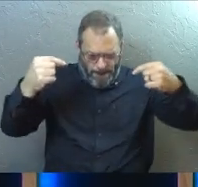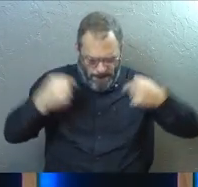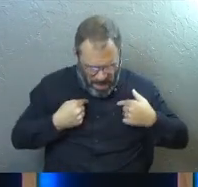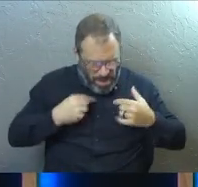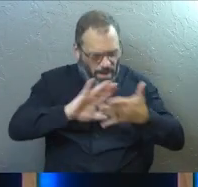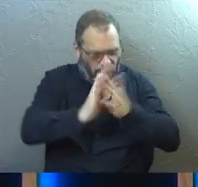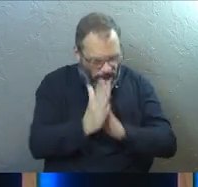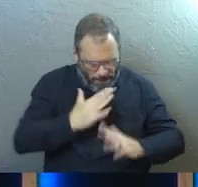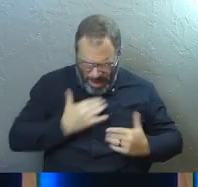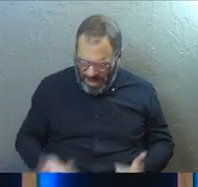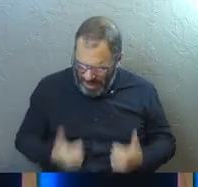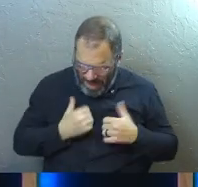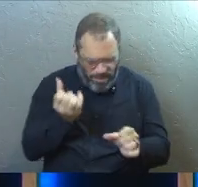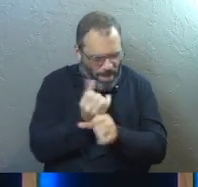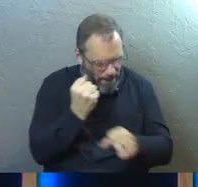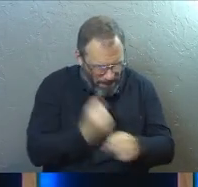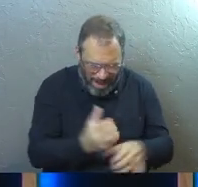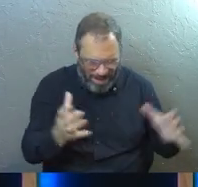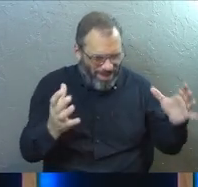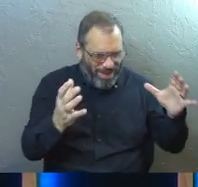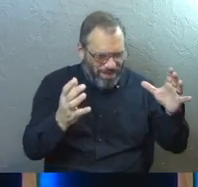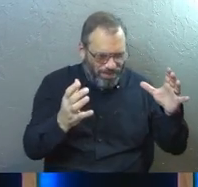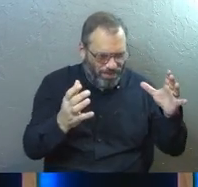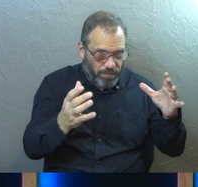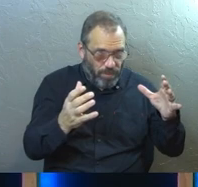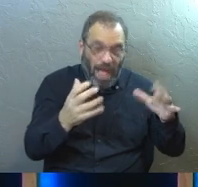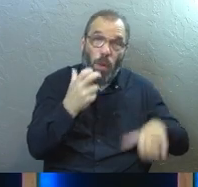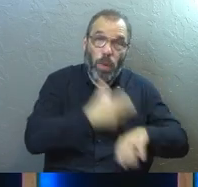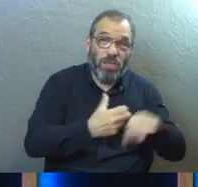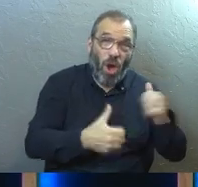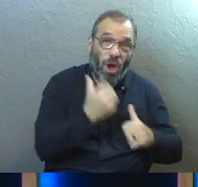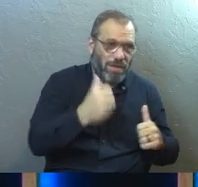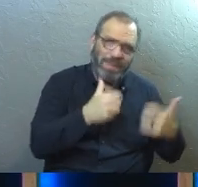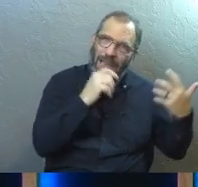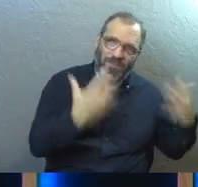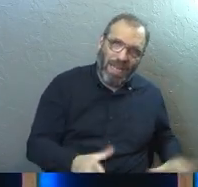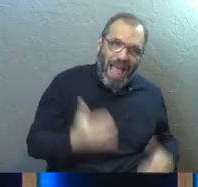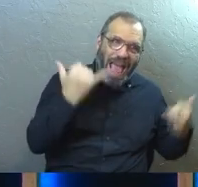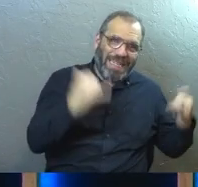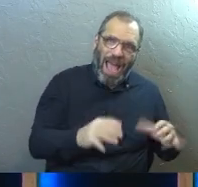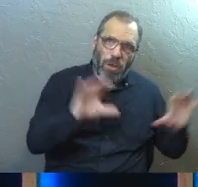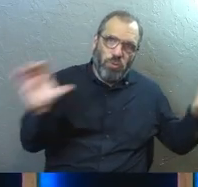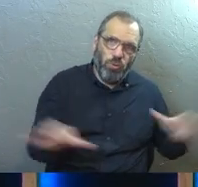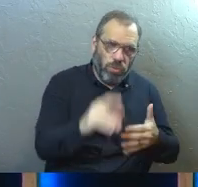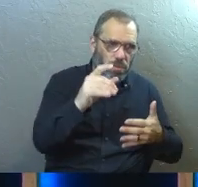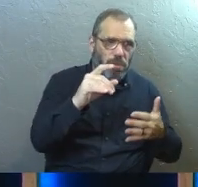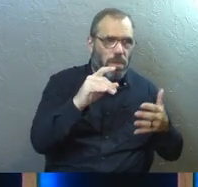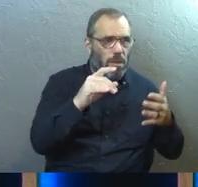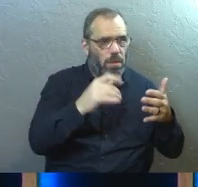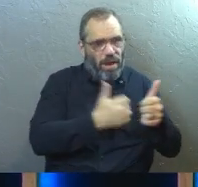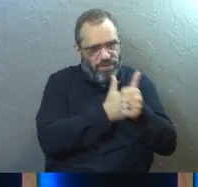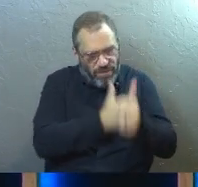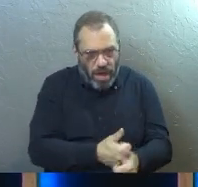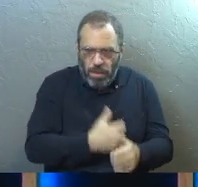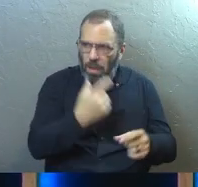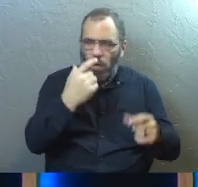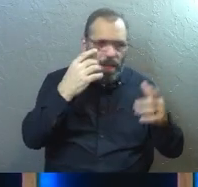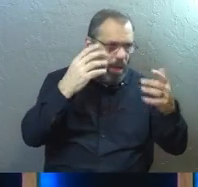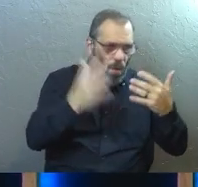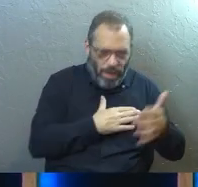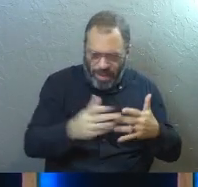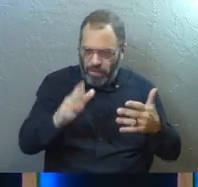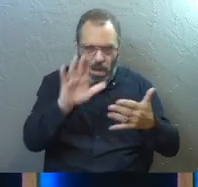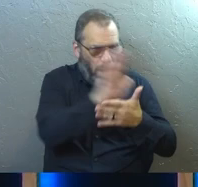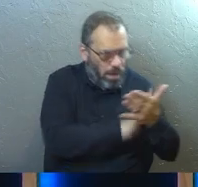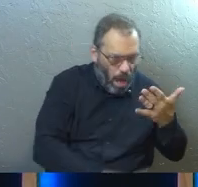are, how your life is shaped, the hard part isn't done. Now you have to do the thing, right? Like whatever